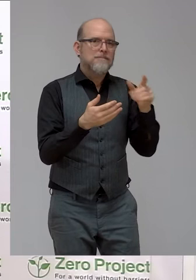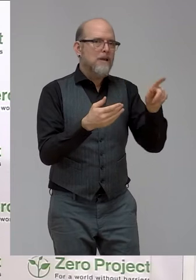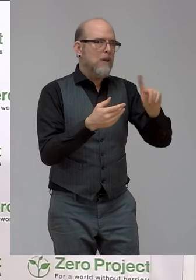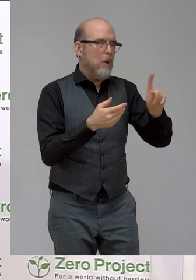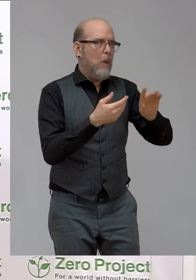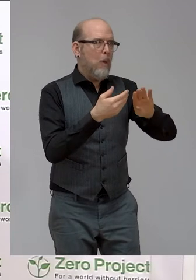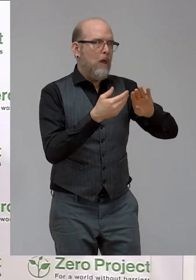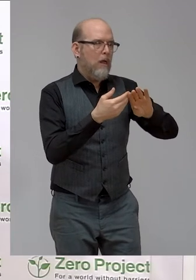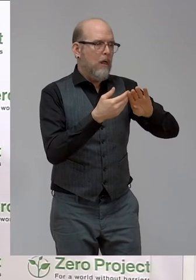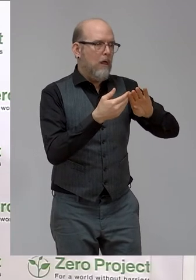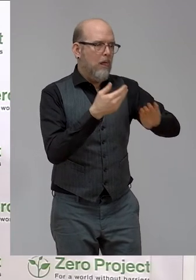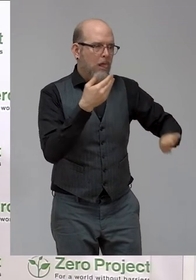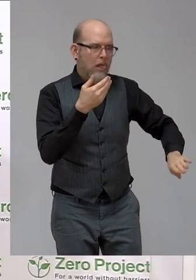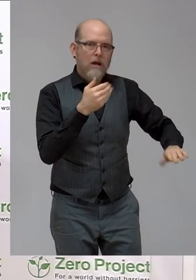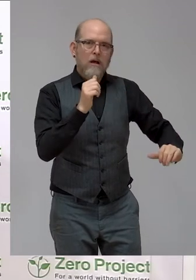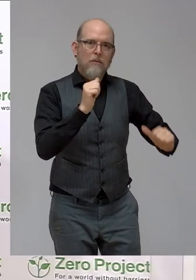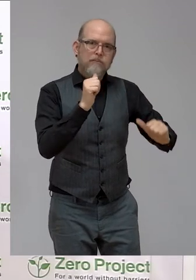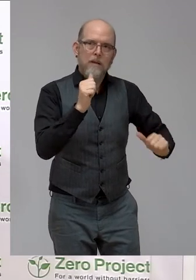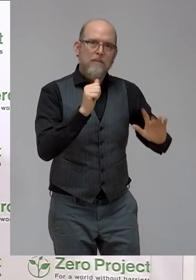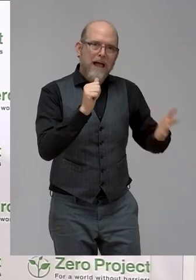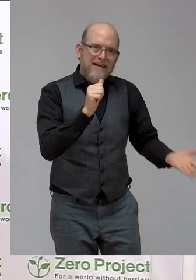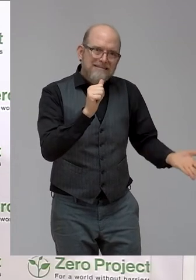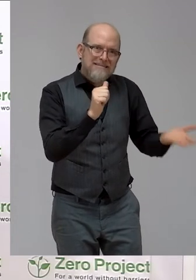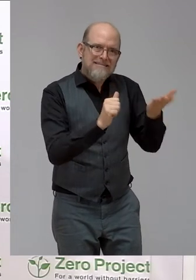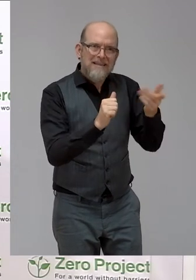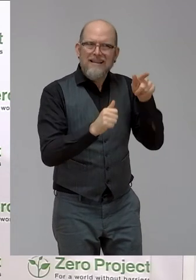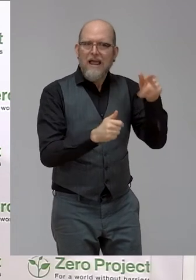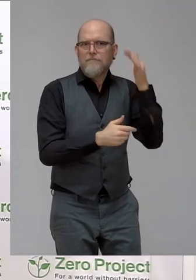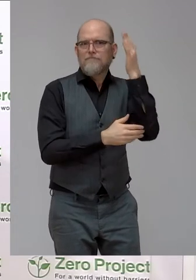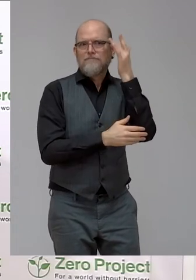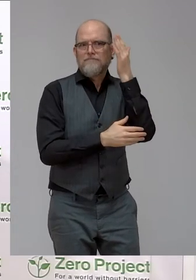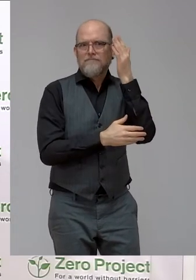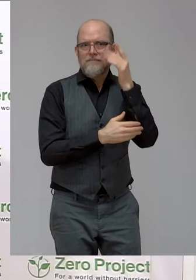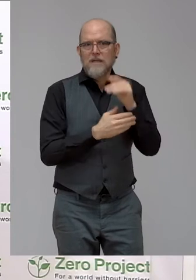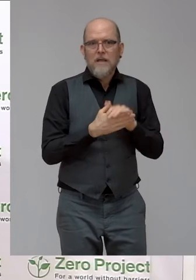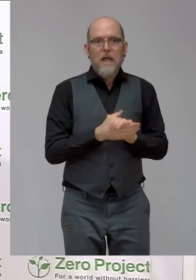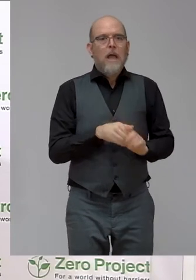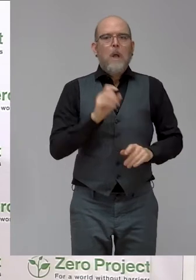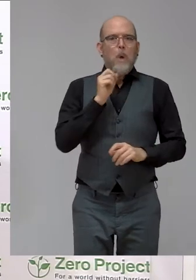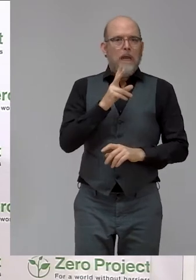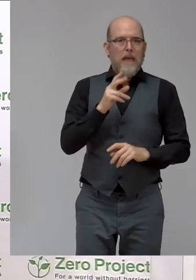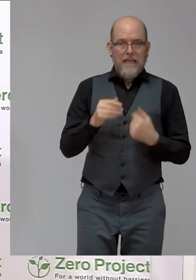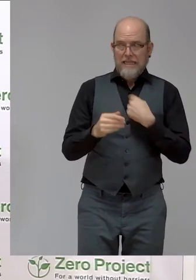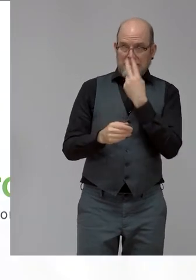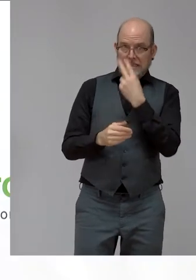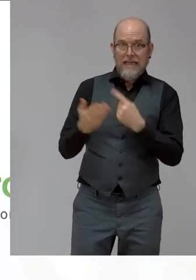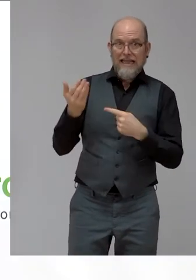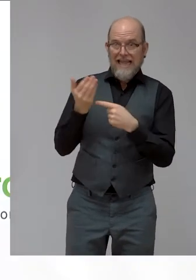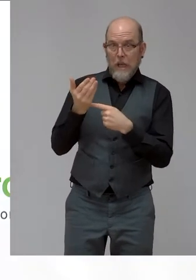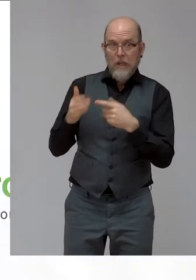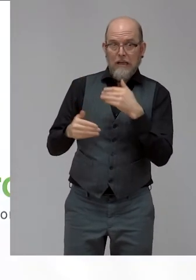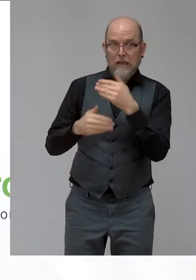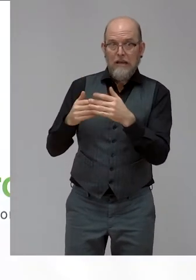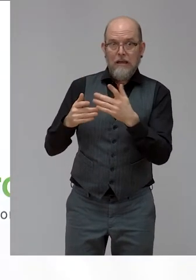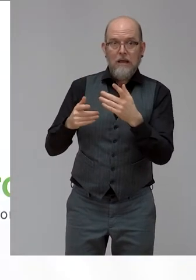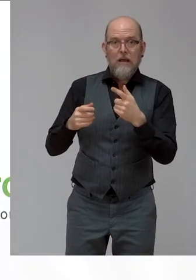technology, okay, you can't just say let's roll it out and make it happen. You have to look at it from the